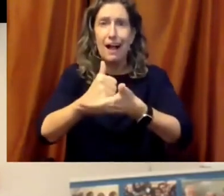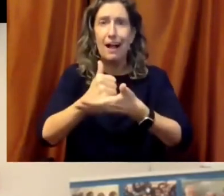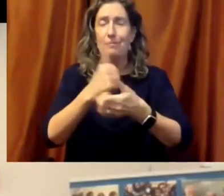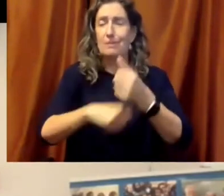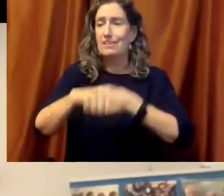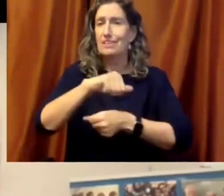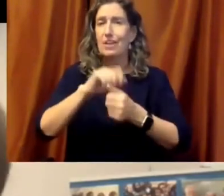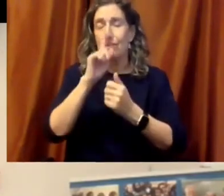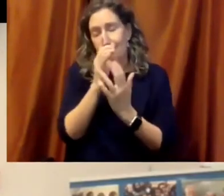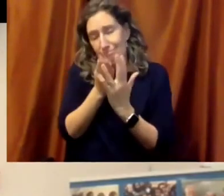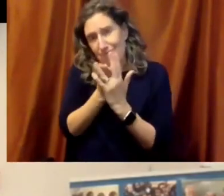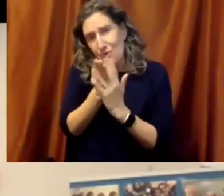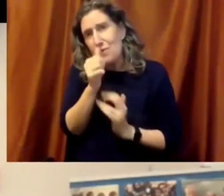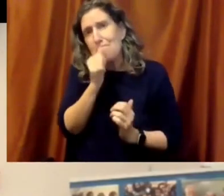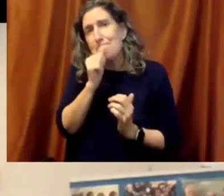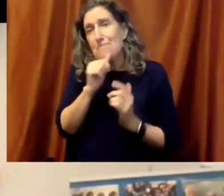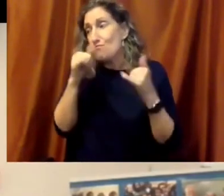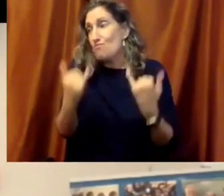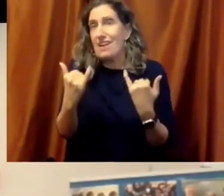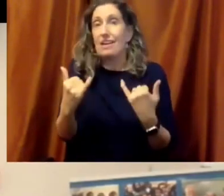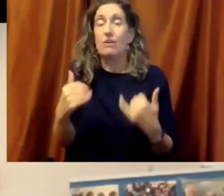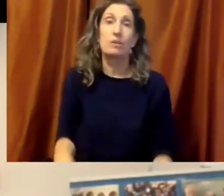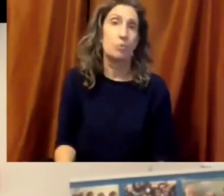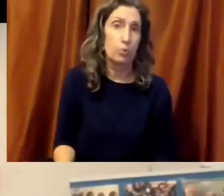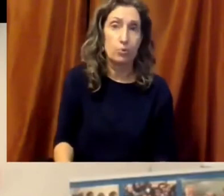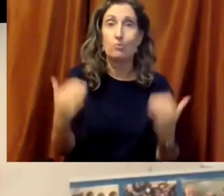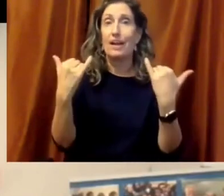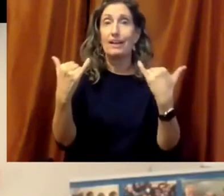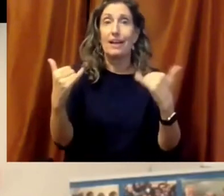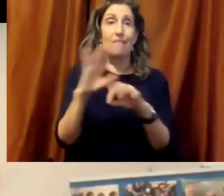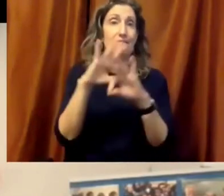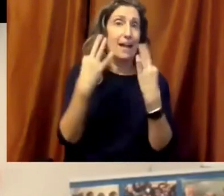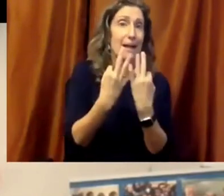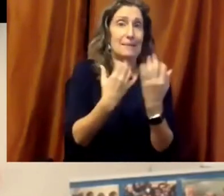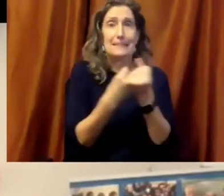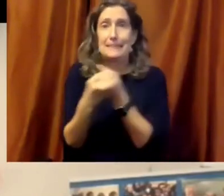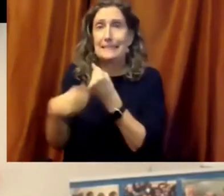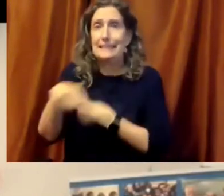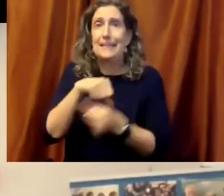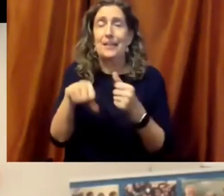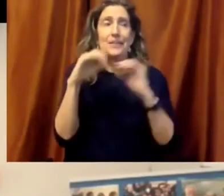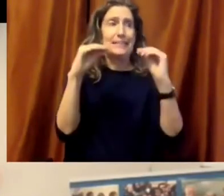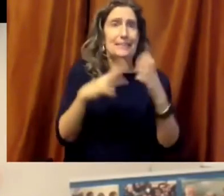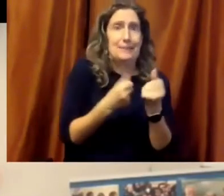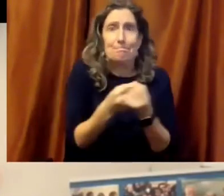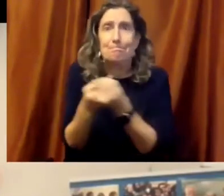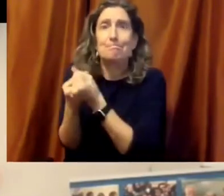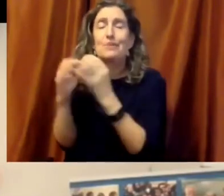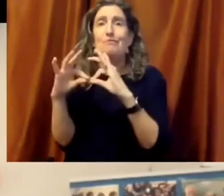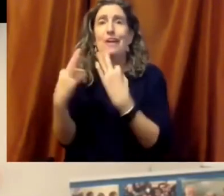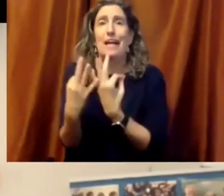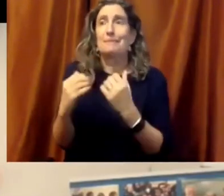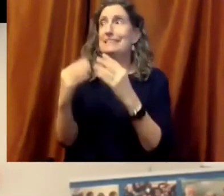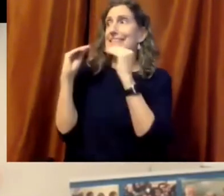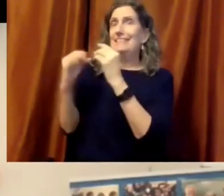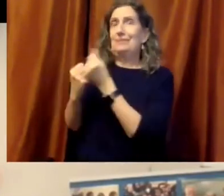families and families have been helping each other. But also we can be clear about the necessity to build back